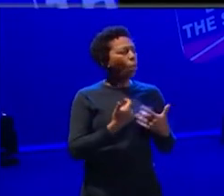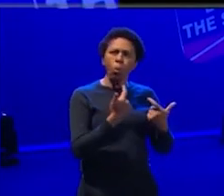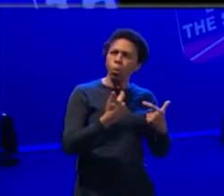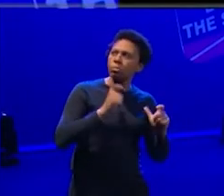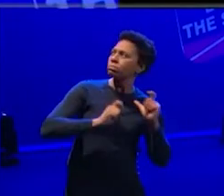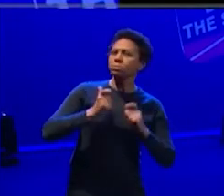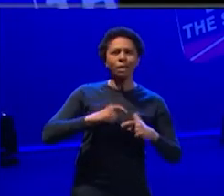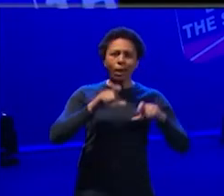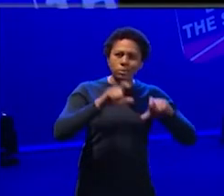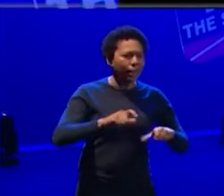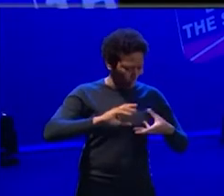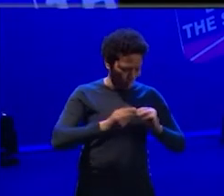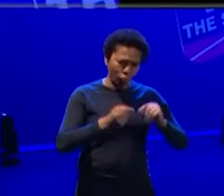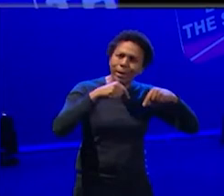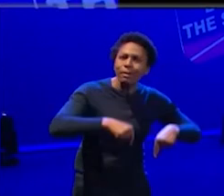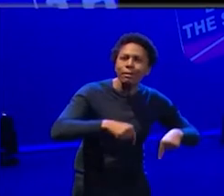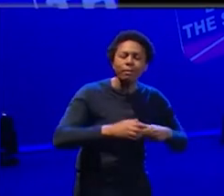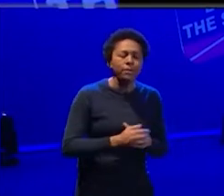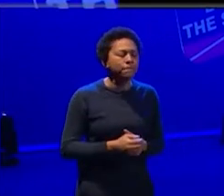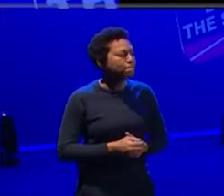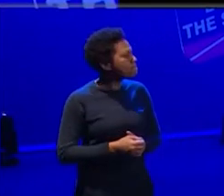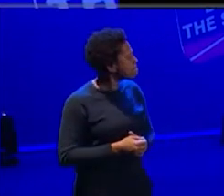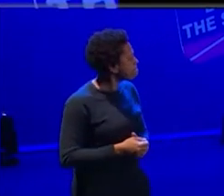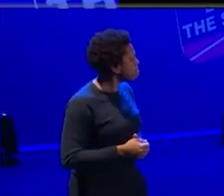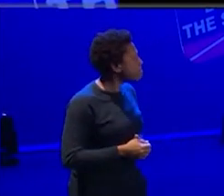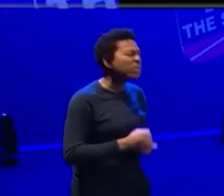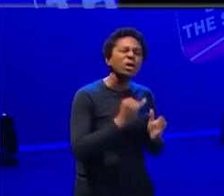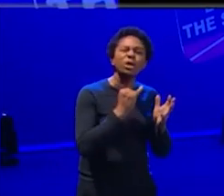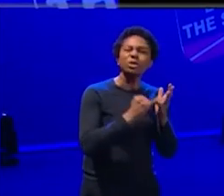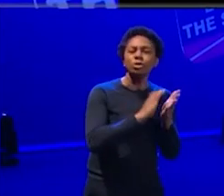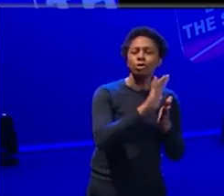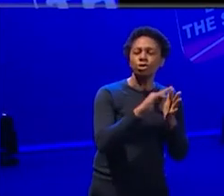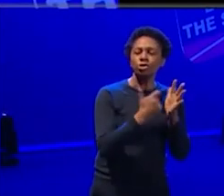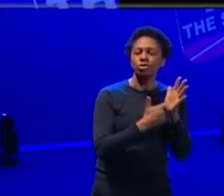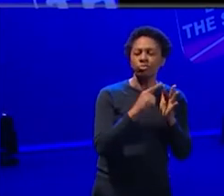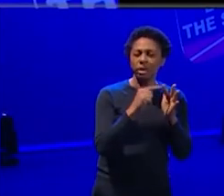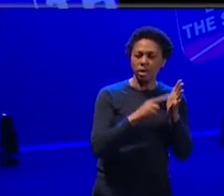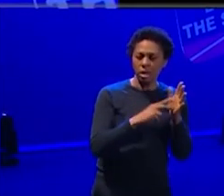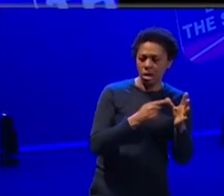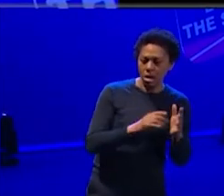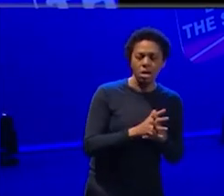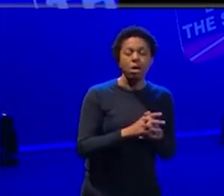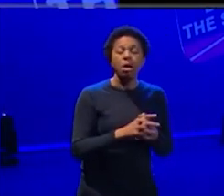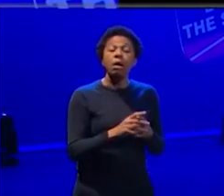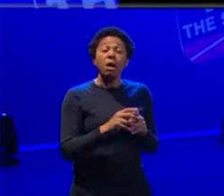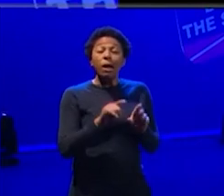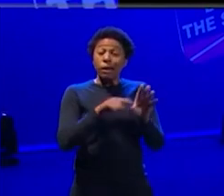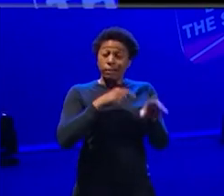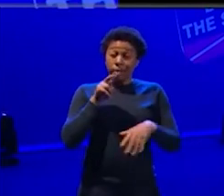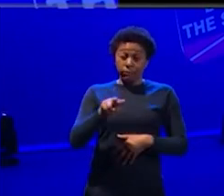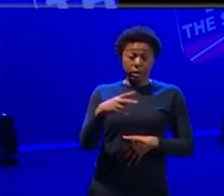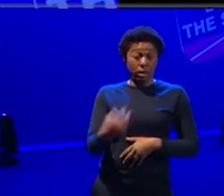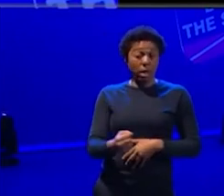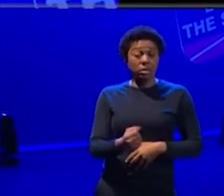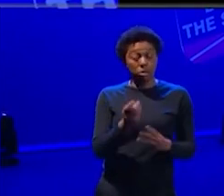That makes sense. Um, and I would say young Vic, um, we're quite lucky in regards to that. We've got three strands of work,